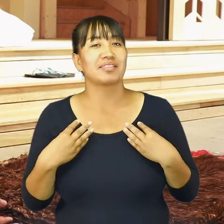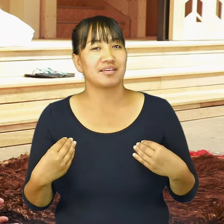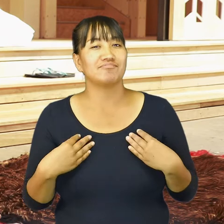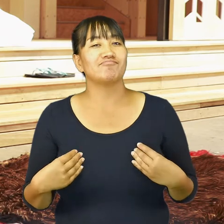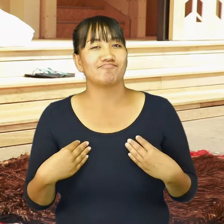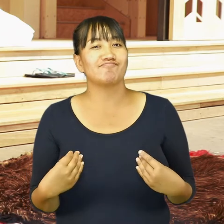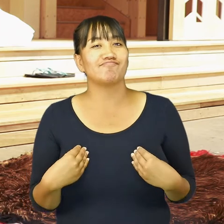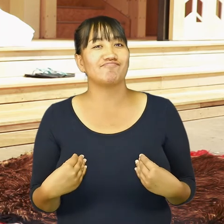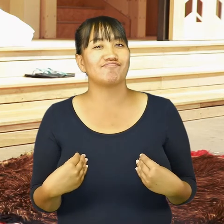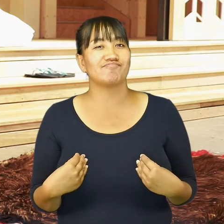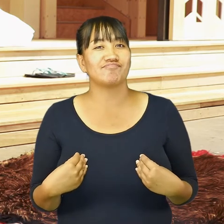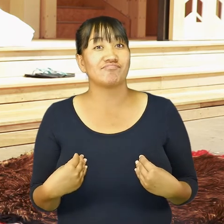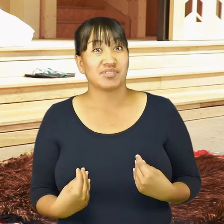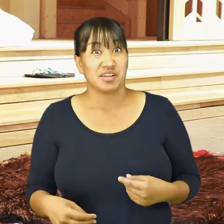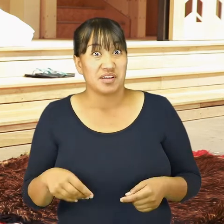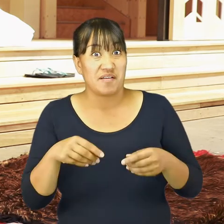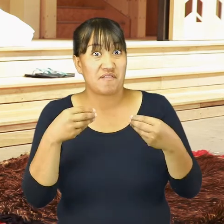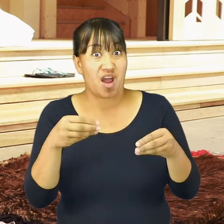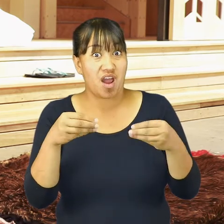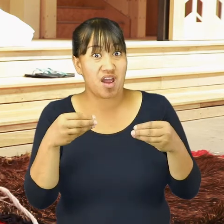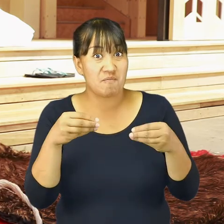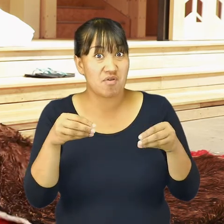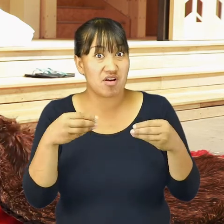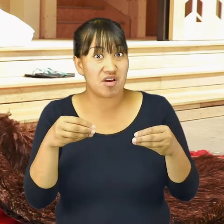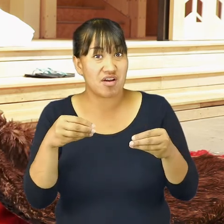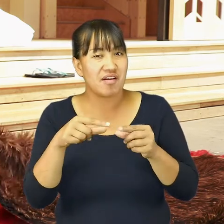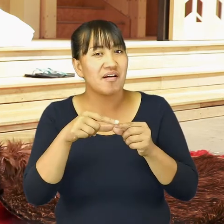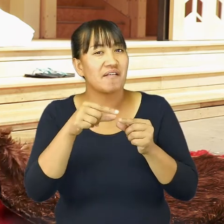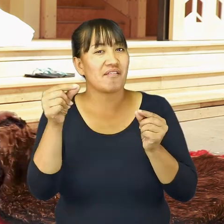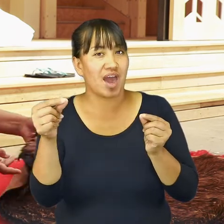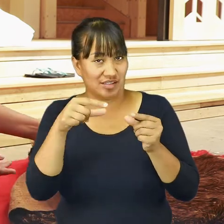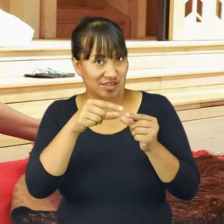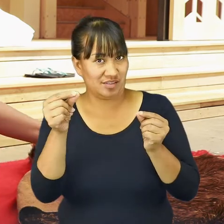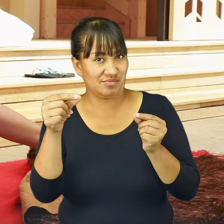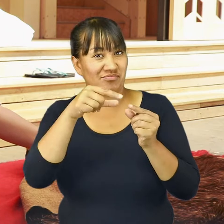And the fibre is flax fibre.